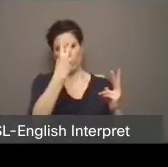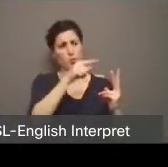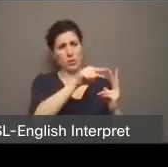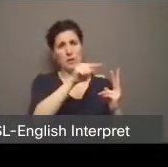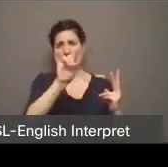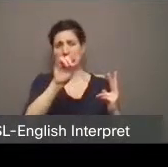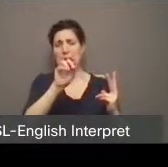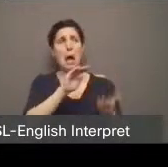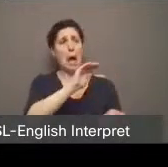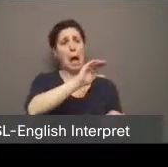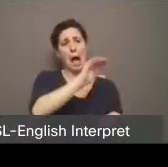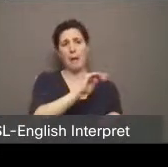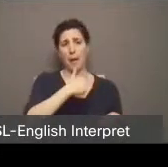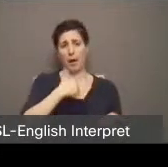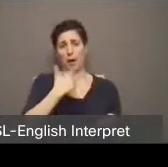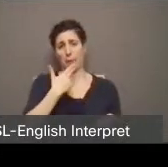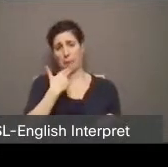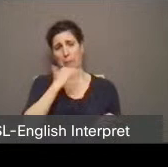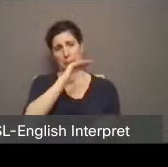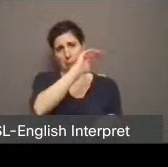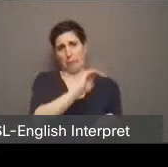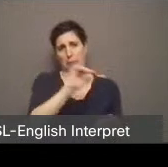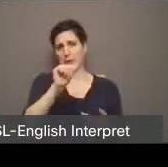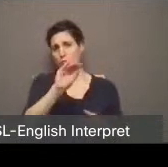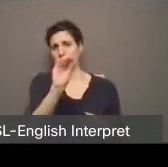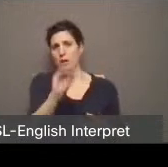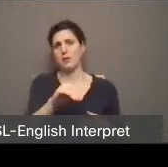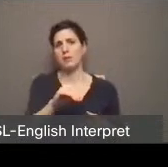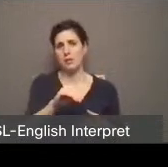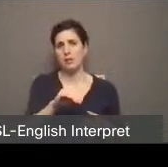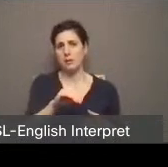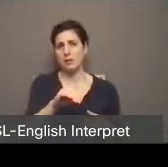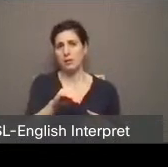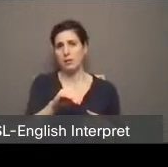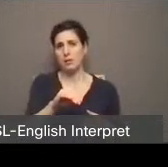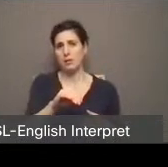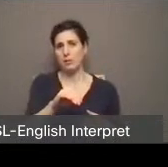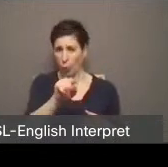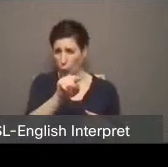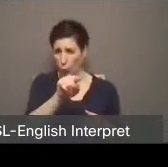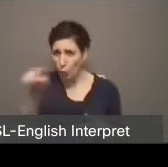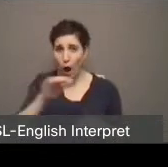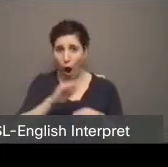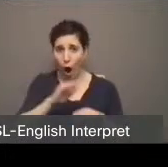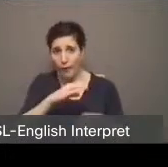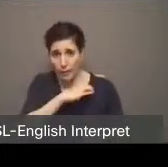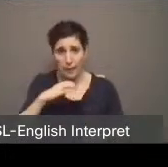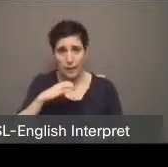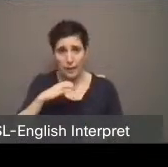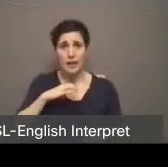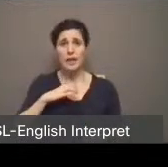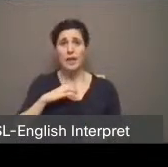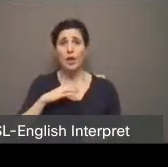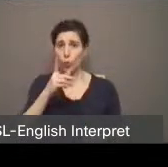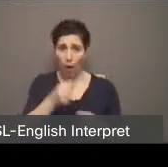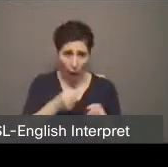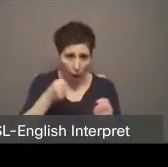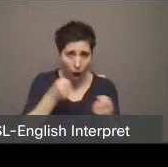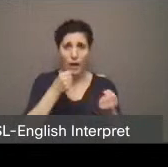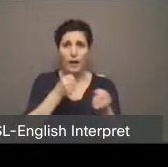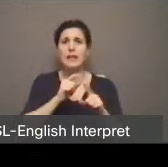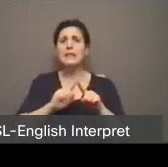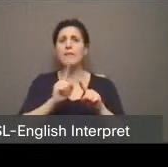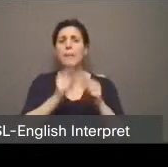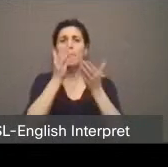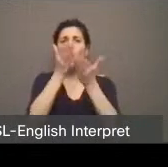further, let alone use the word defund. That goes for everyone, including those of you on this committee who sided with that motion and have since then put